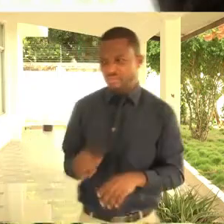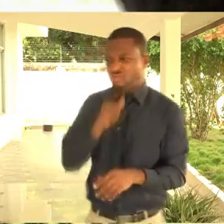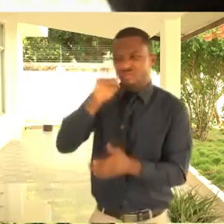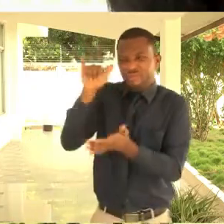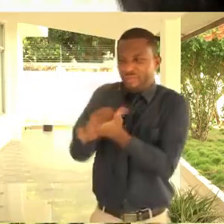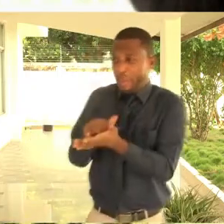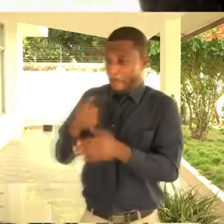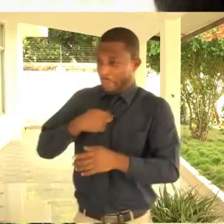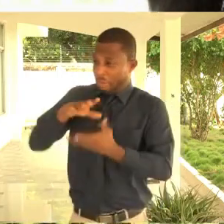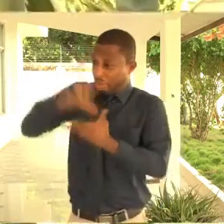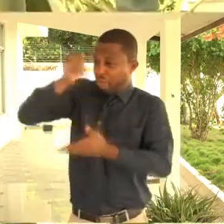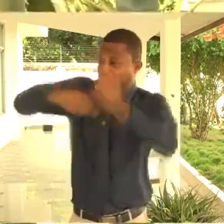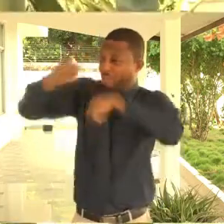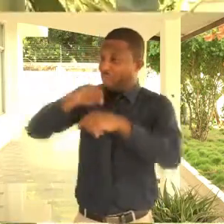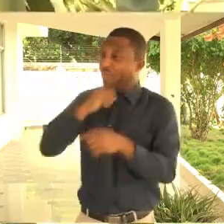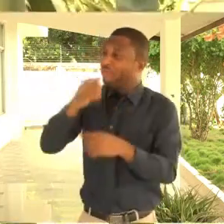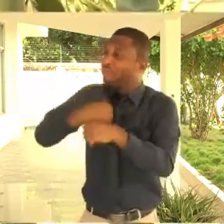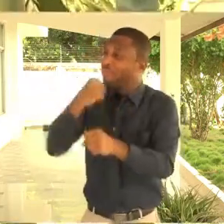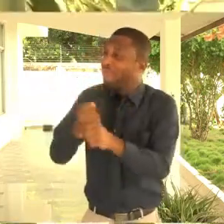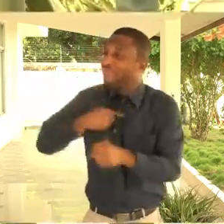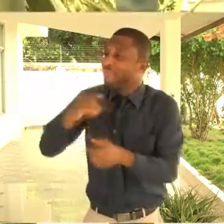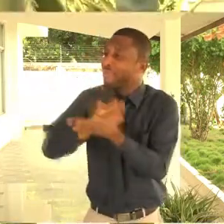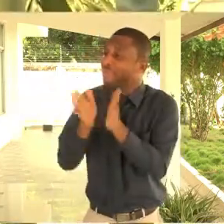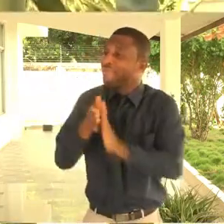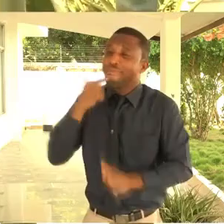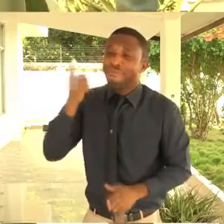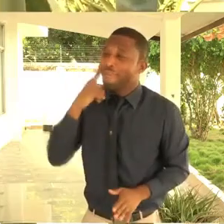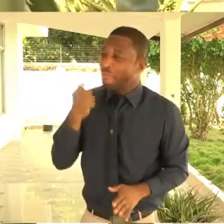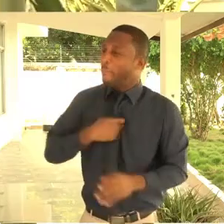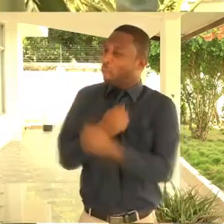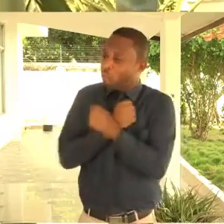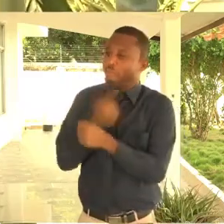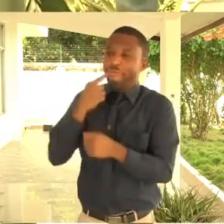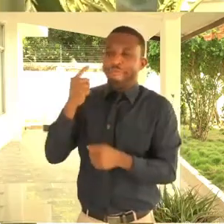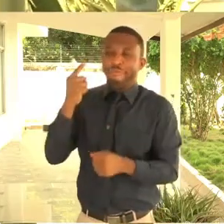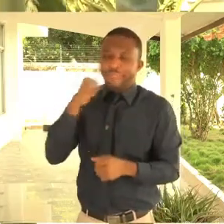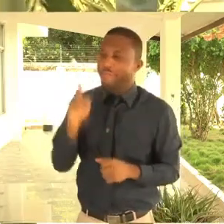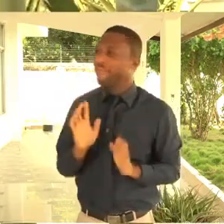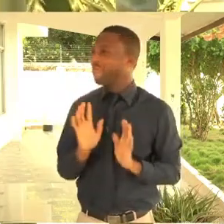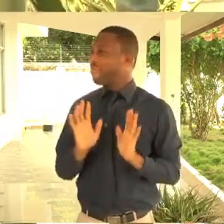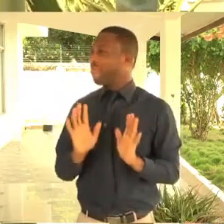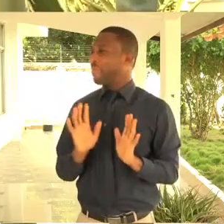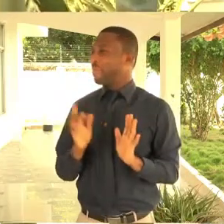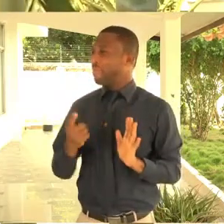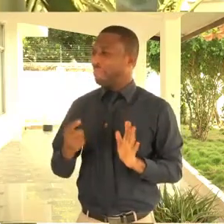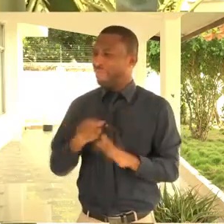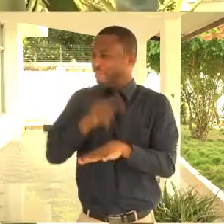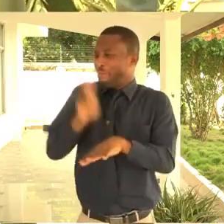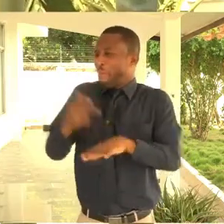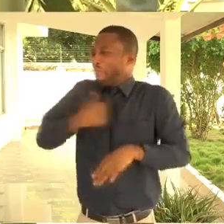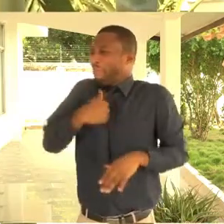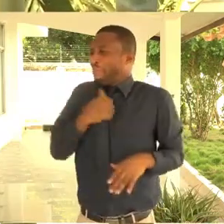it's either I want to learn it. I love to sign. And I want to be with them. So, if I go deaf,